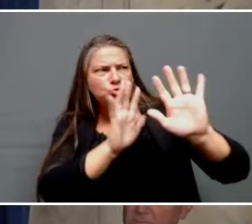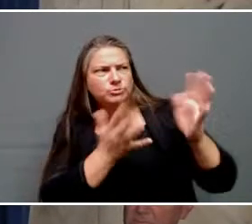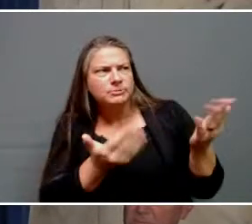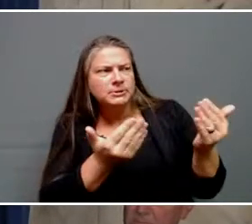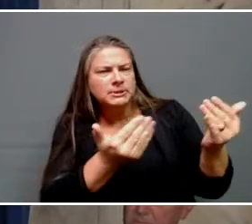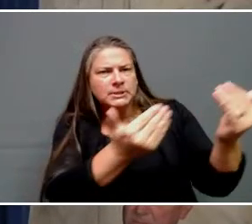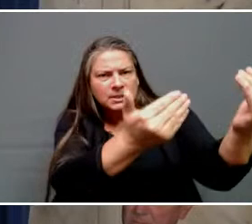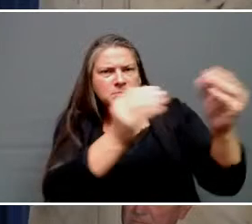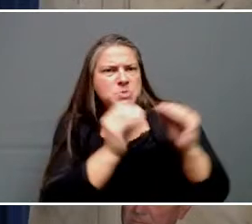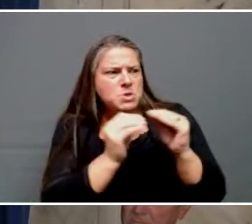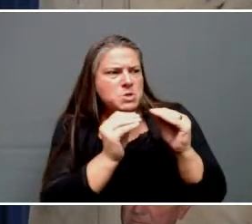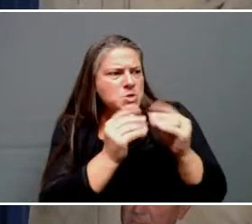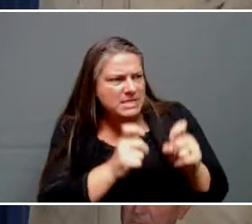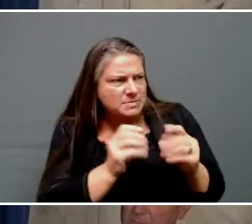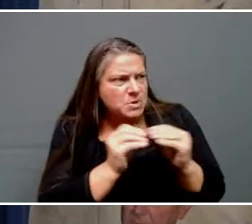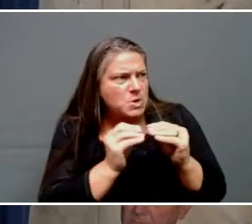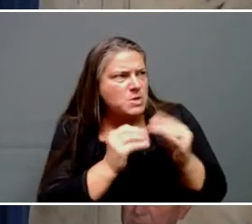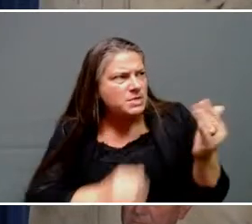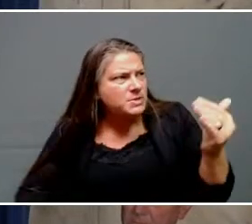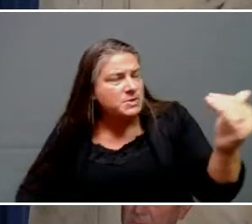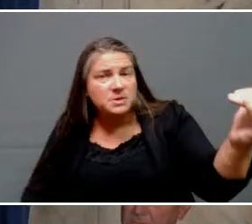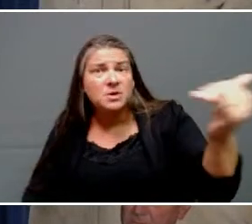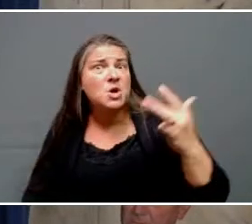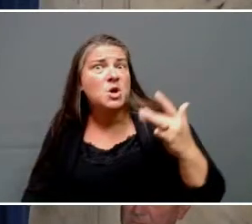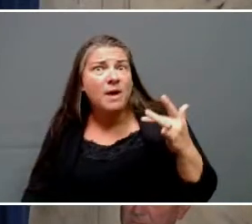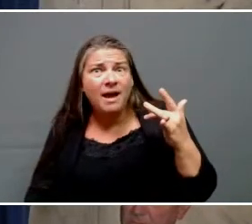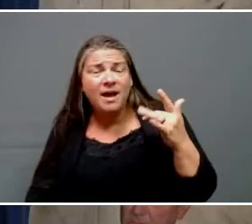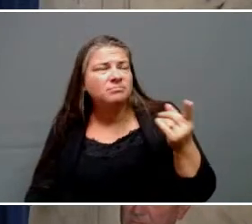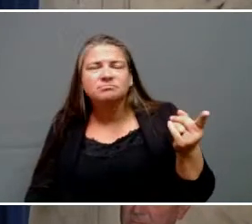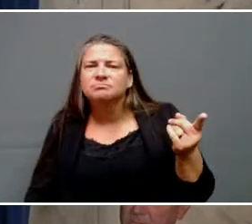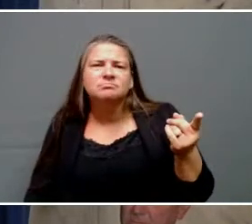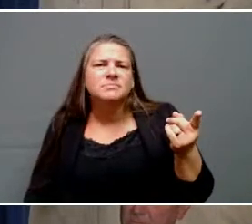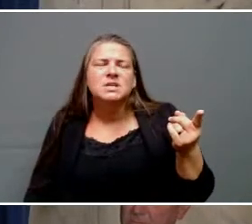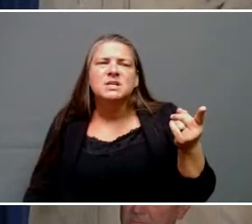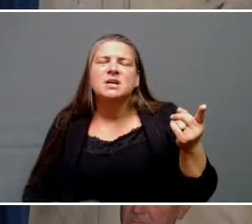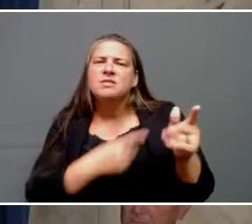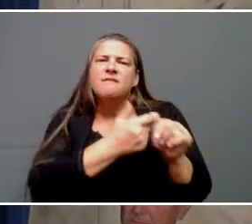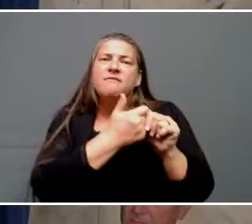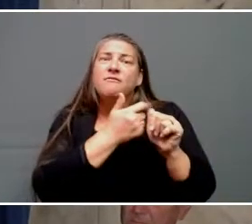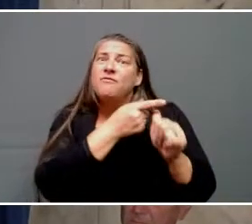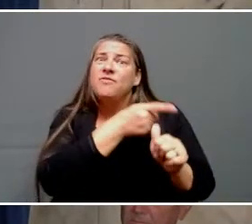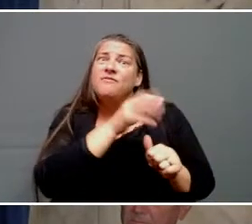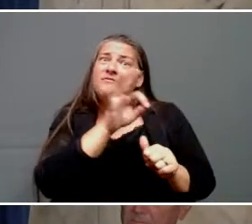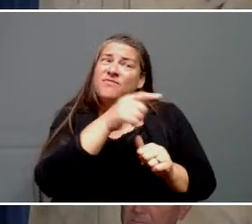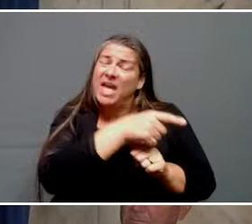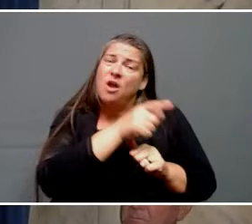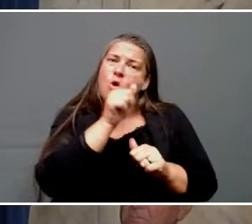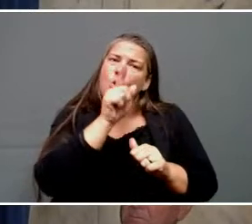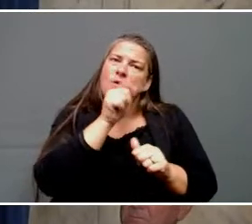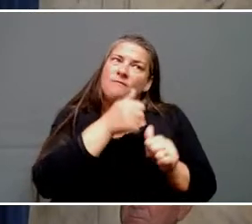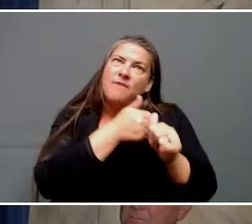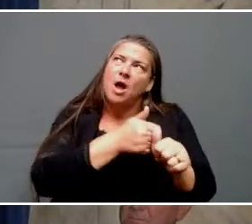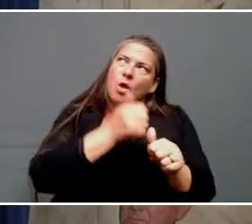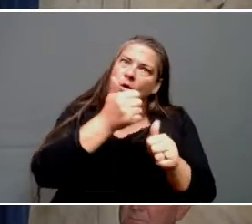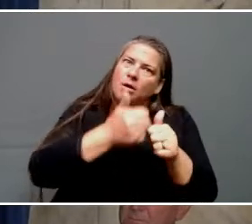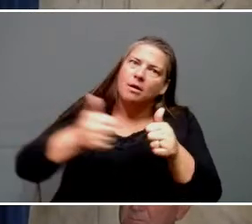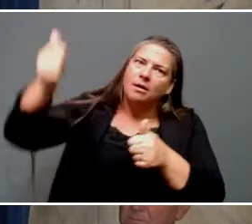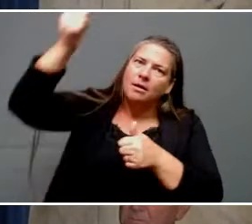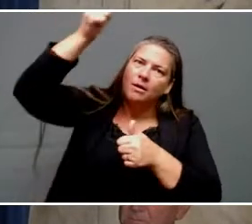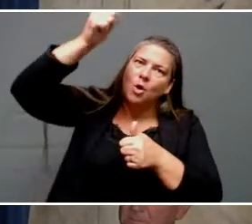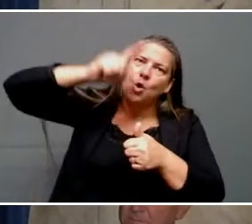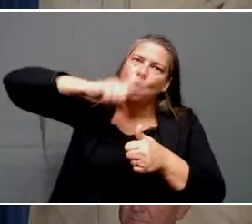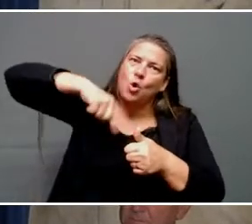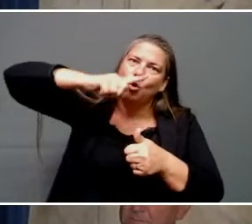the individuals on the ground because they can only follow the orders from up above. This is a testament to what everybody does when this